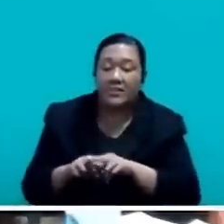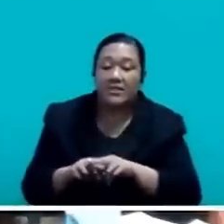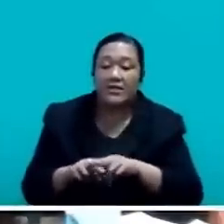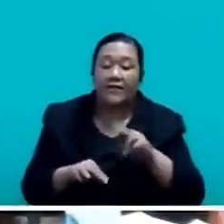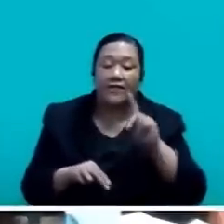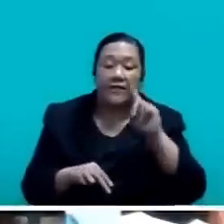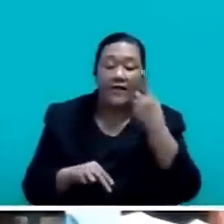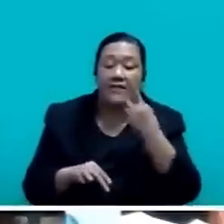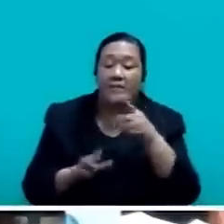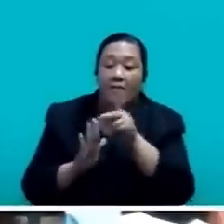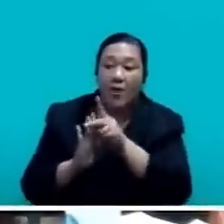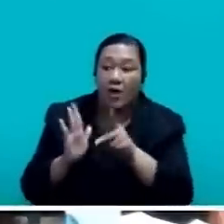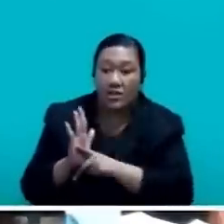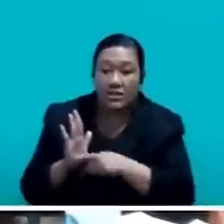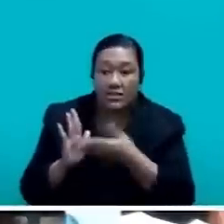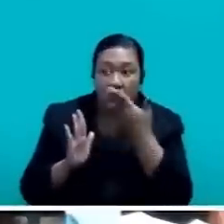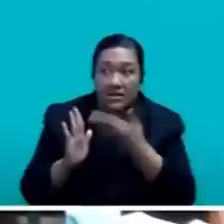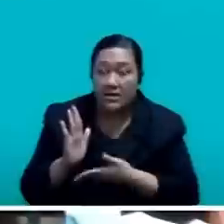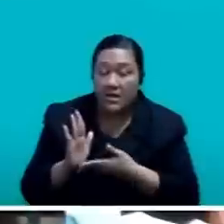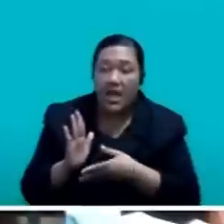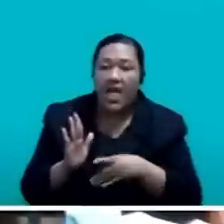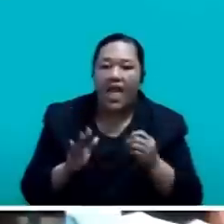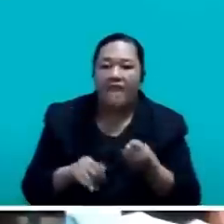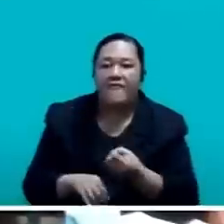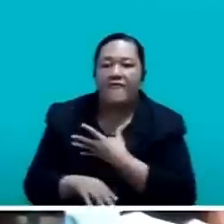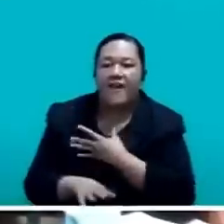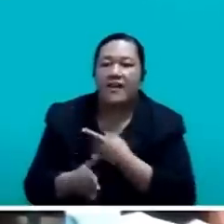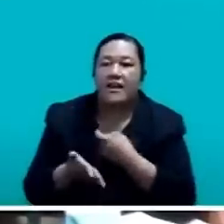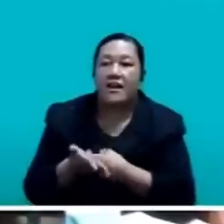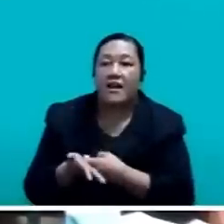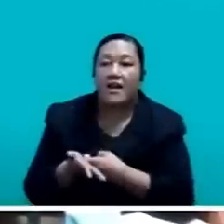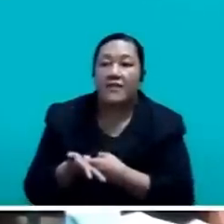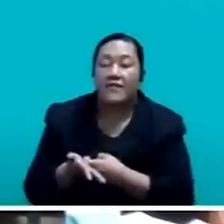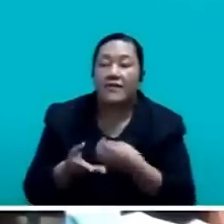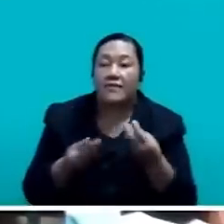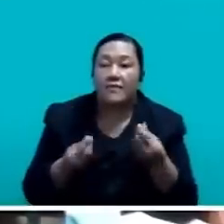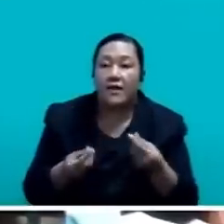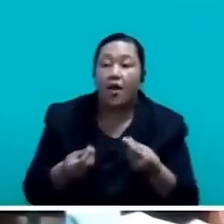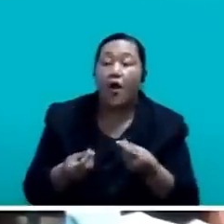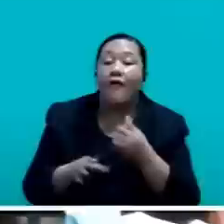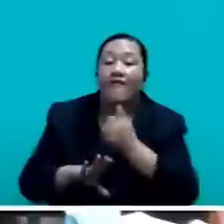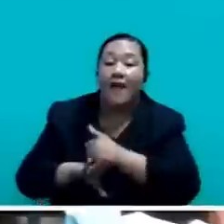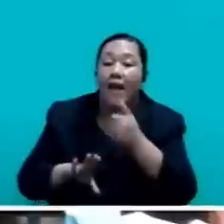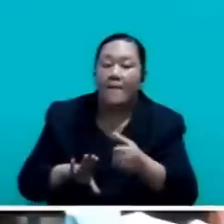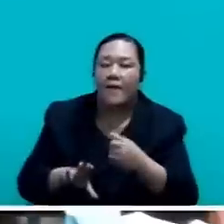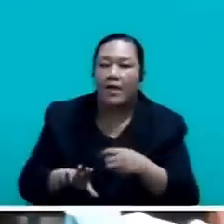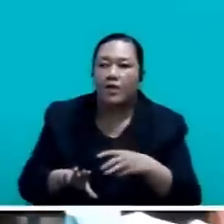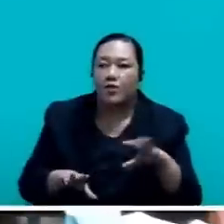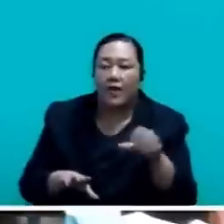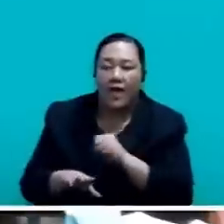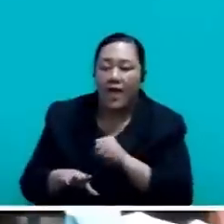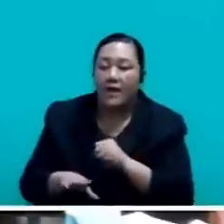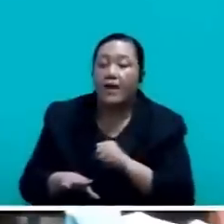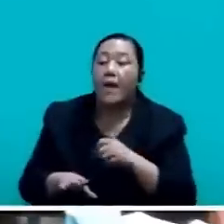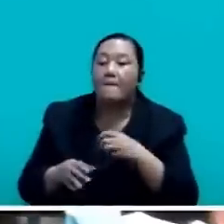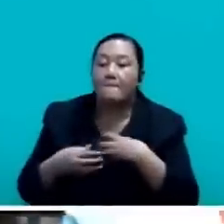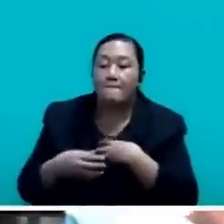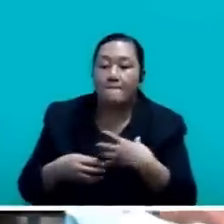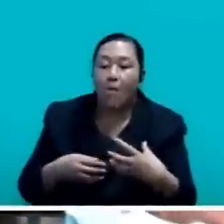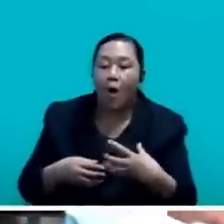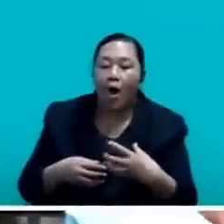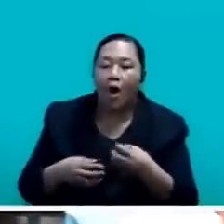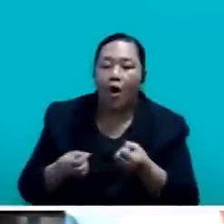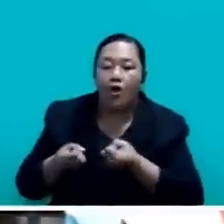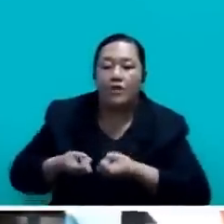has affected the revenue potential of government to get more in order to deliver or improve